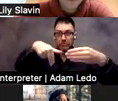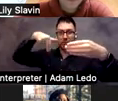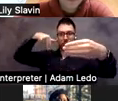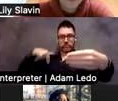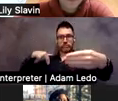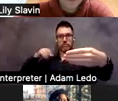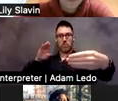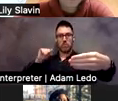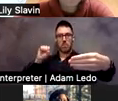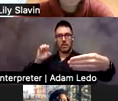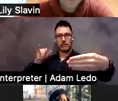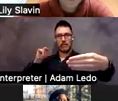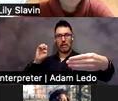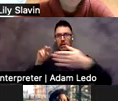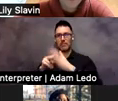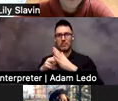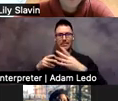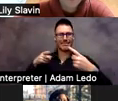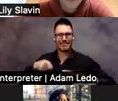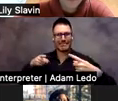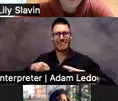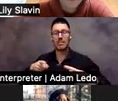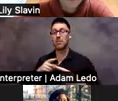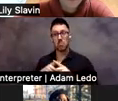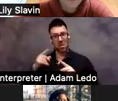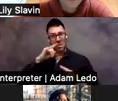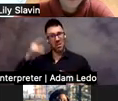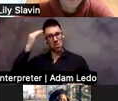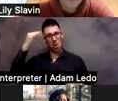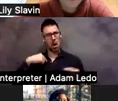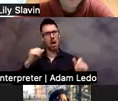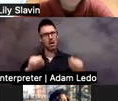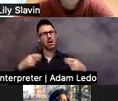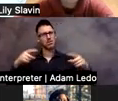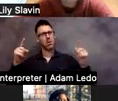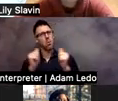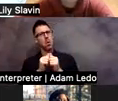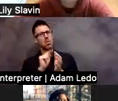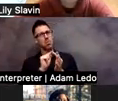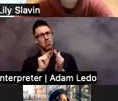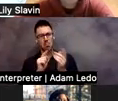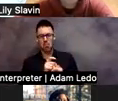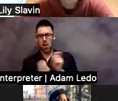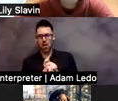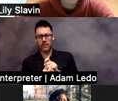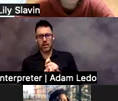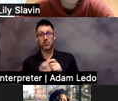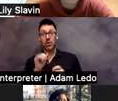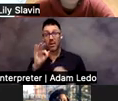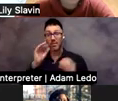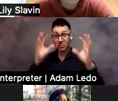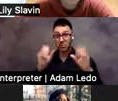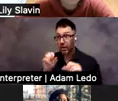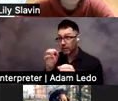some variations. And so if we can get teachers to tell the kids what their modifications